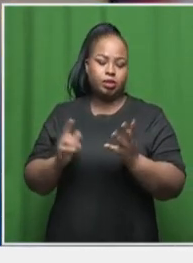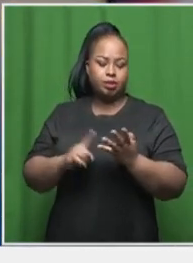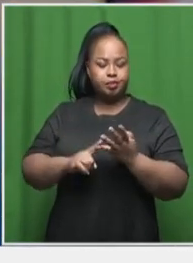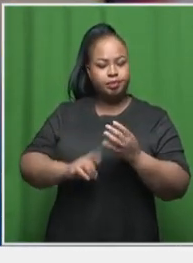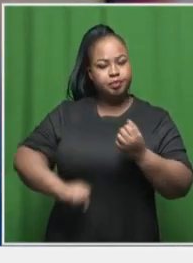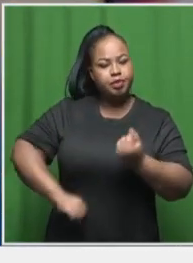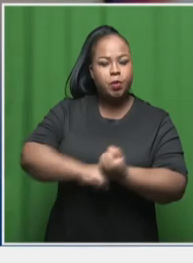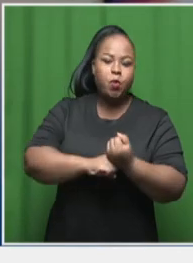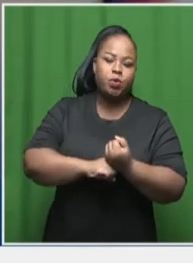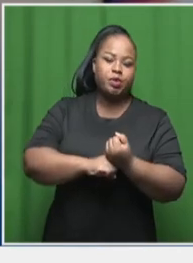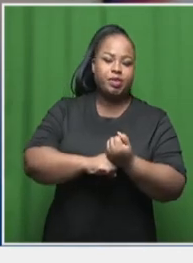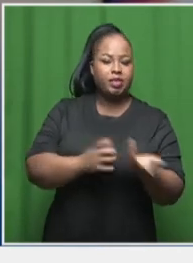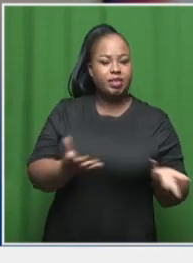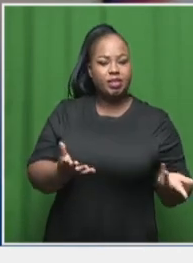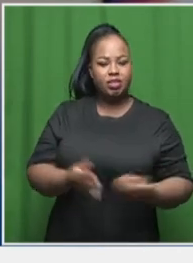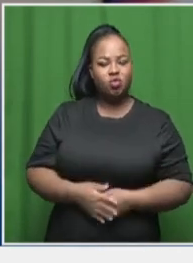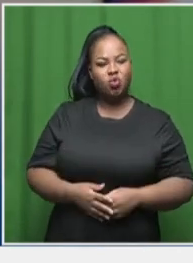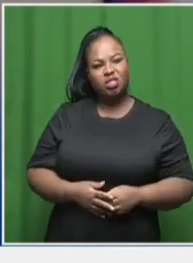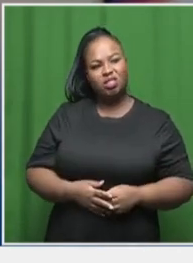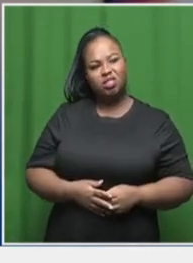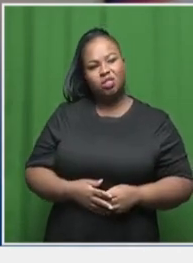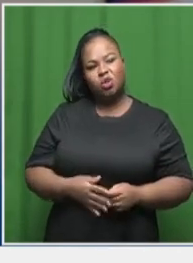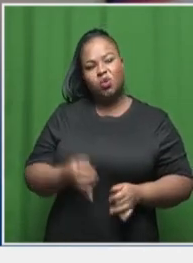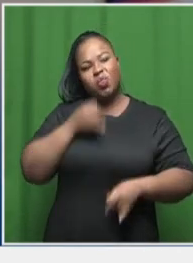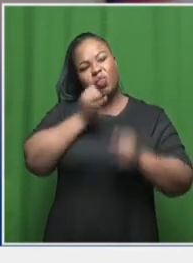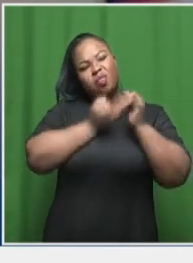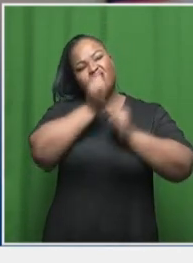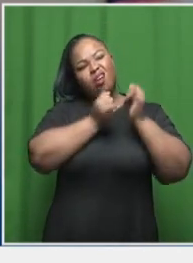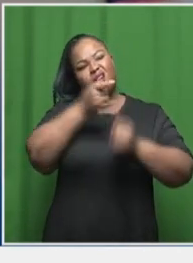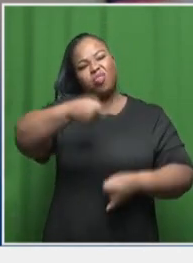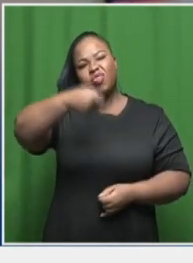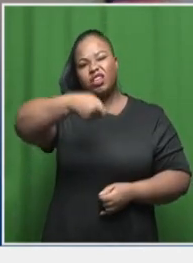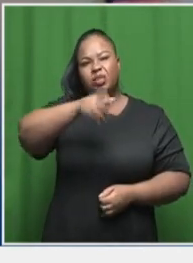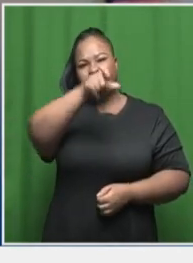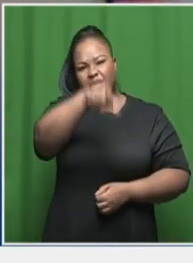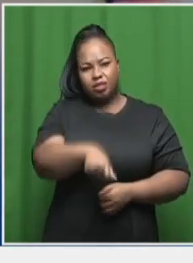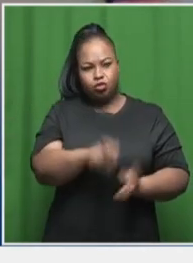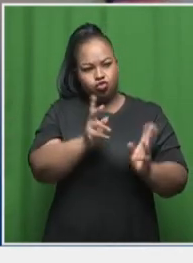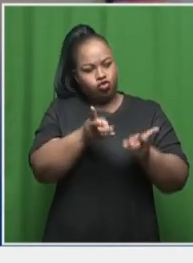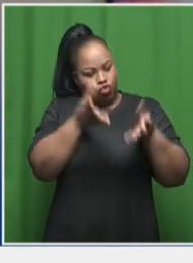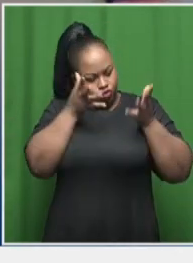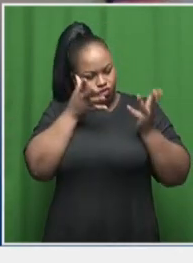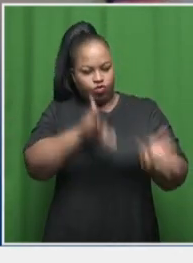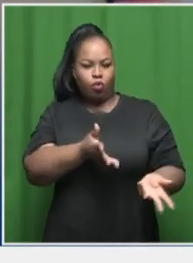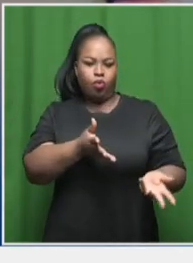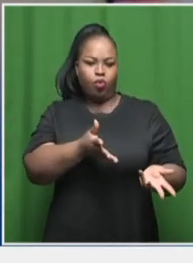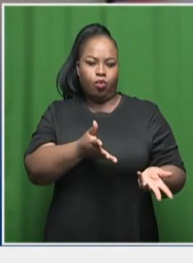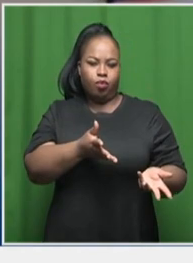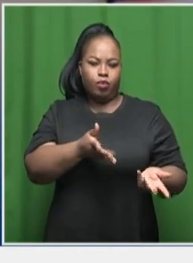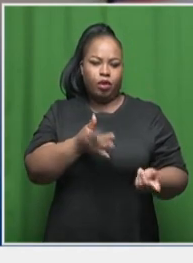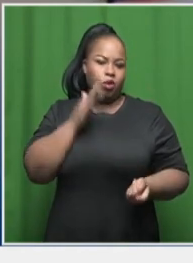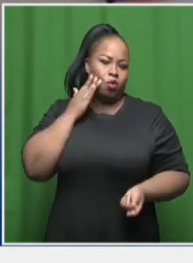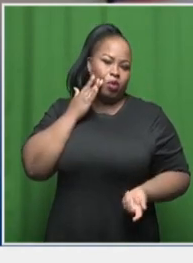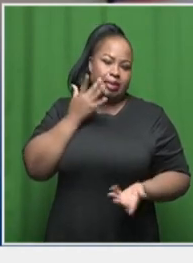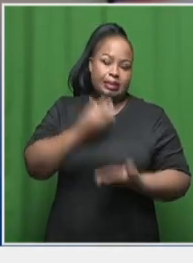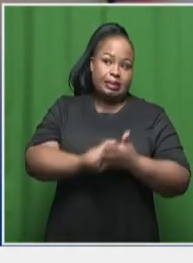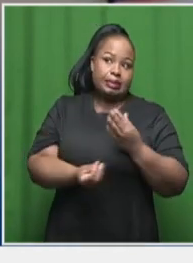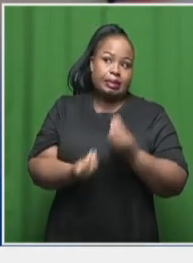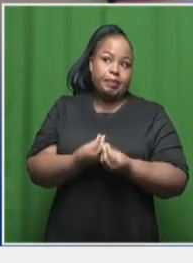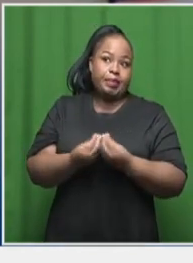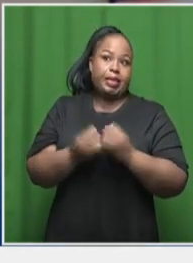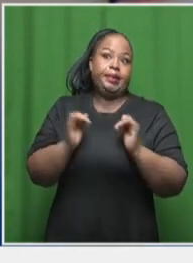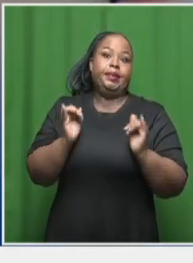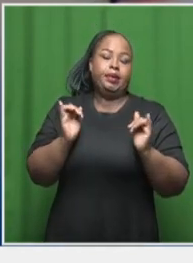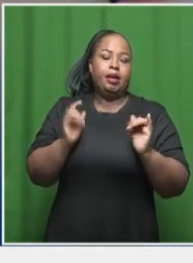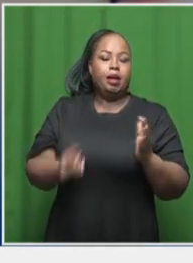support, you know, and not judging someone for who they naturally are when push comes to shove in